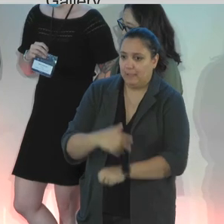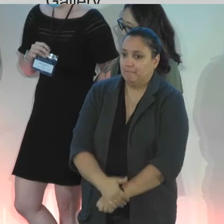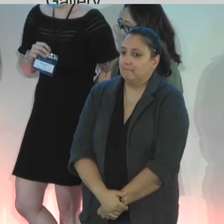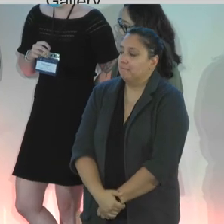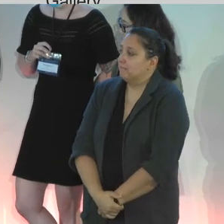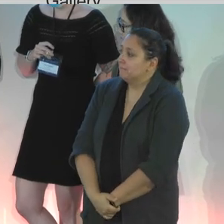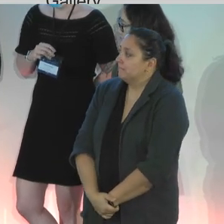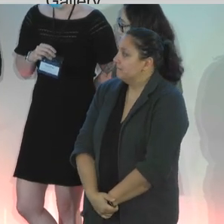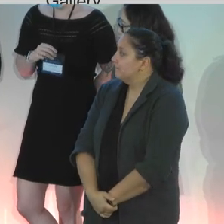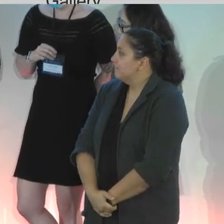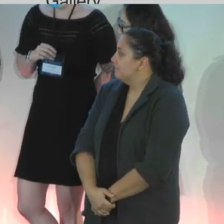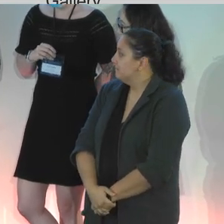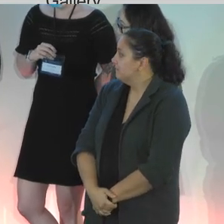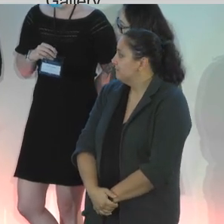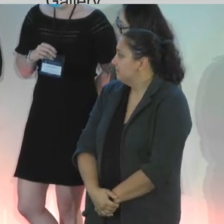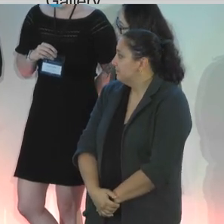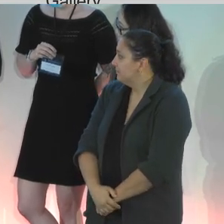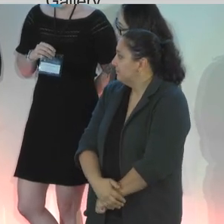Great.